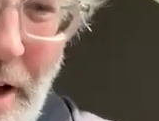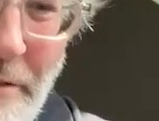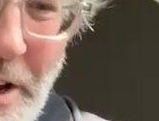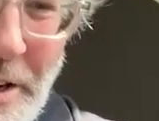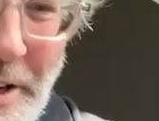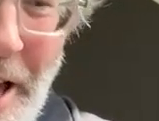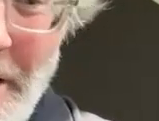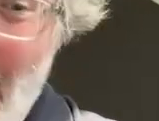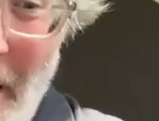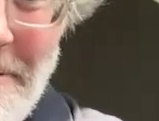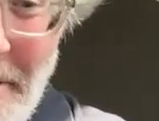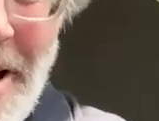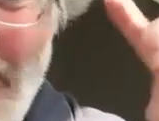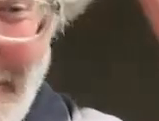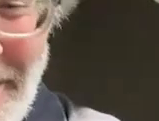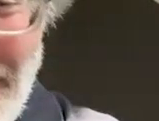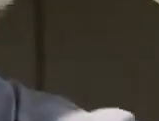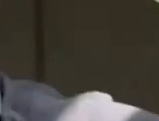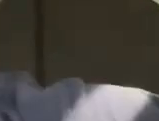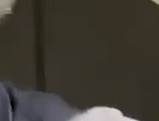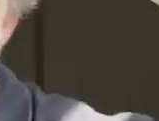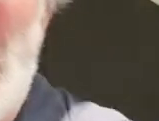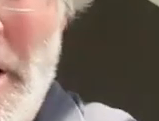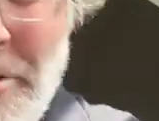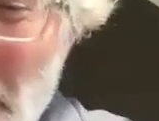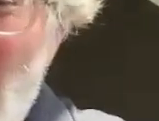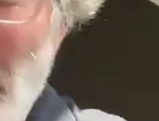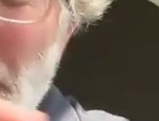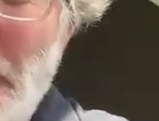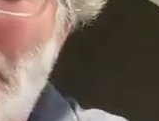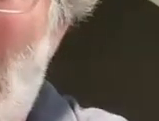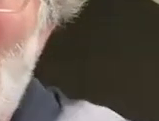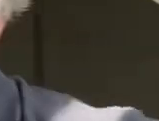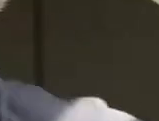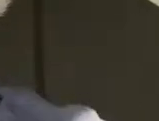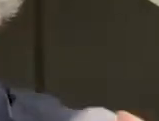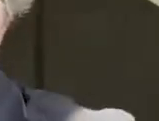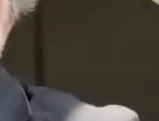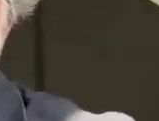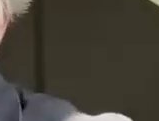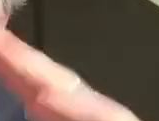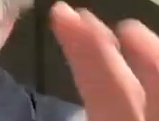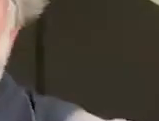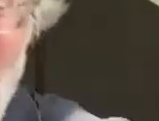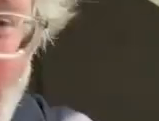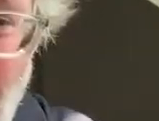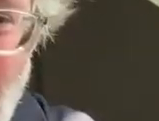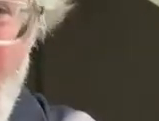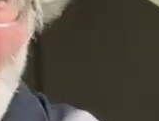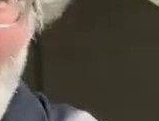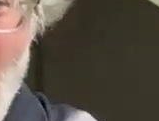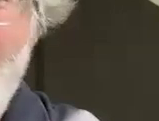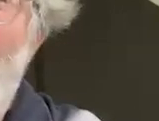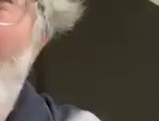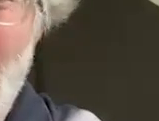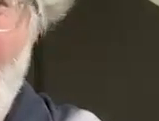but sorry i think you're muted one more time i did it again yeah all right so we've got a bunch of questions popping in here here's what i'm gonna say gang we will take all of them